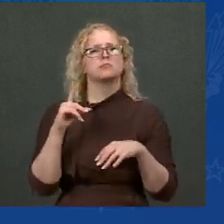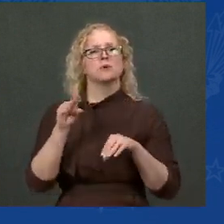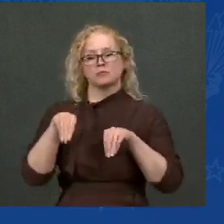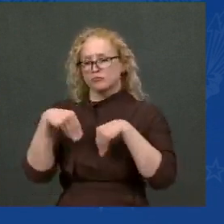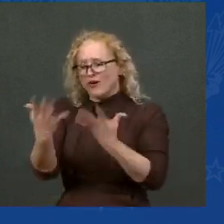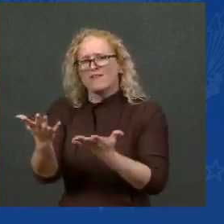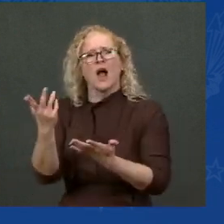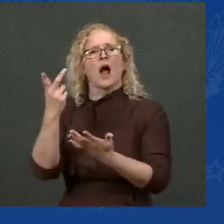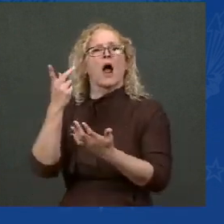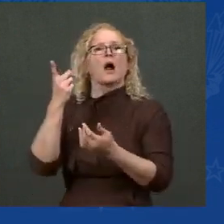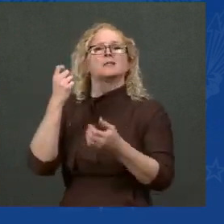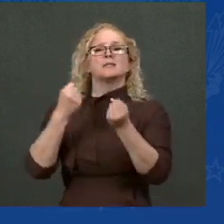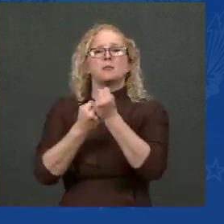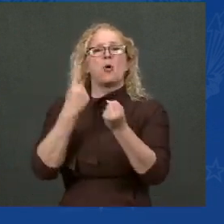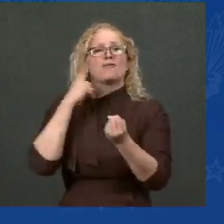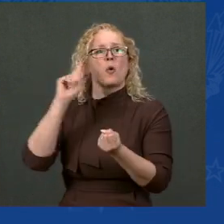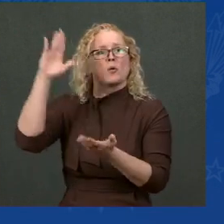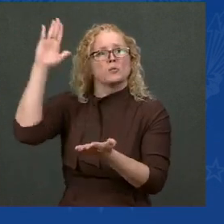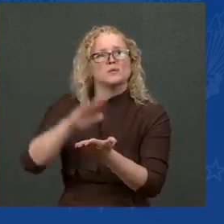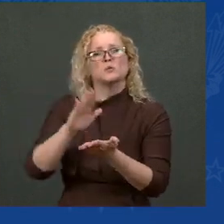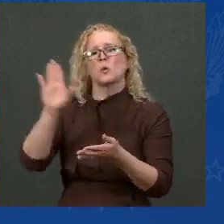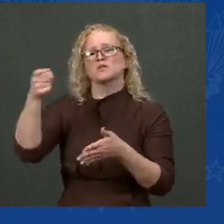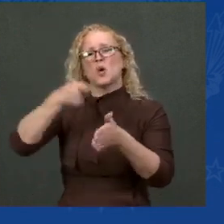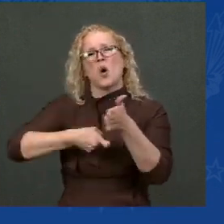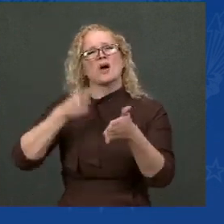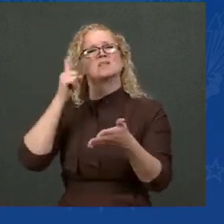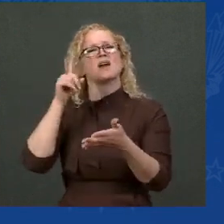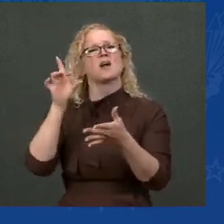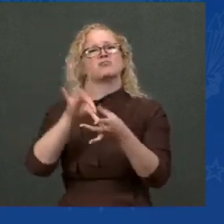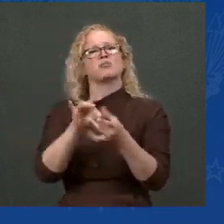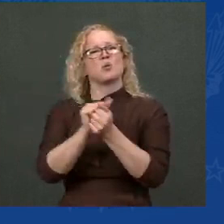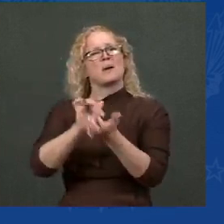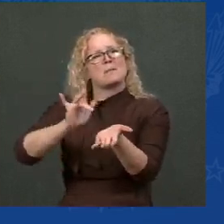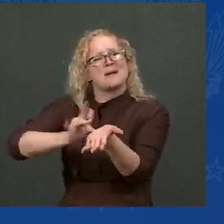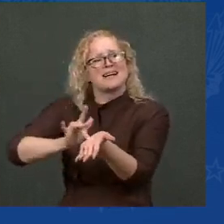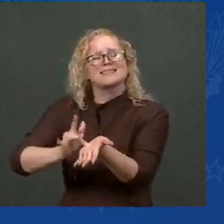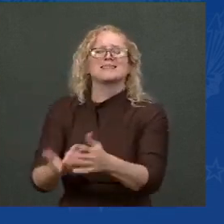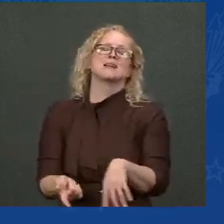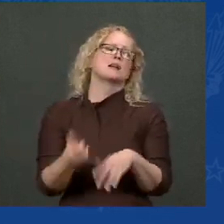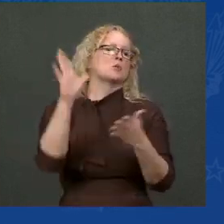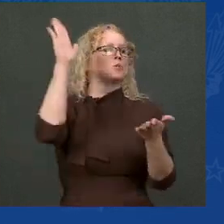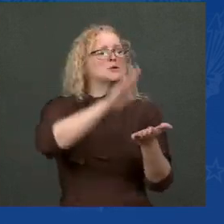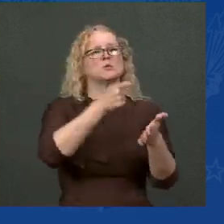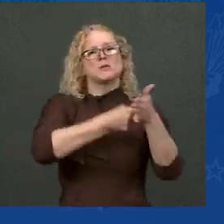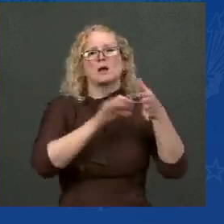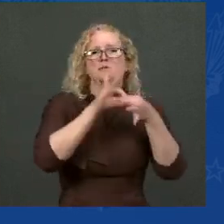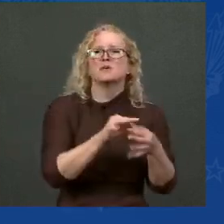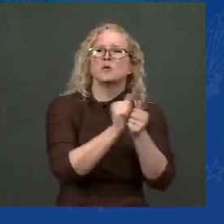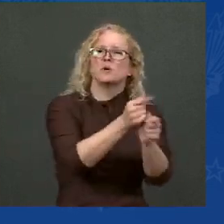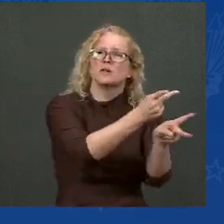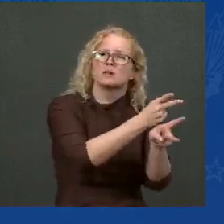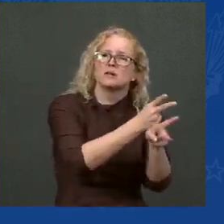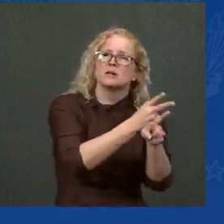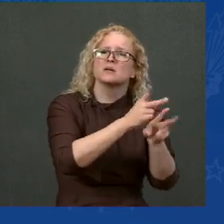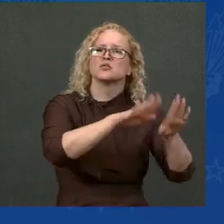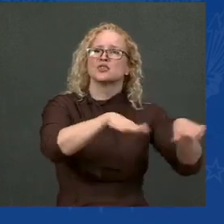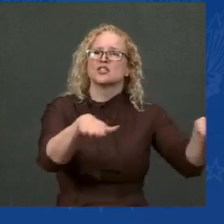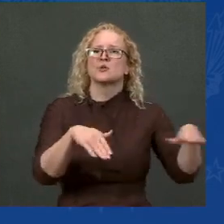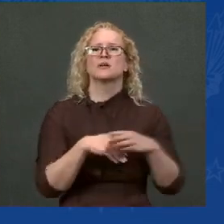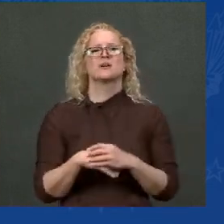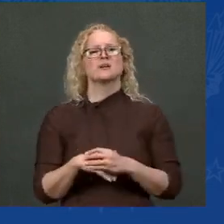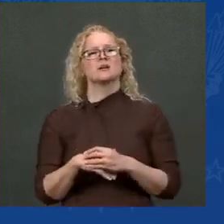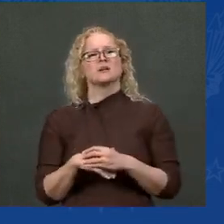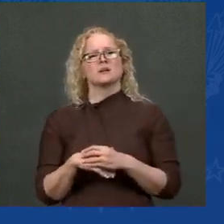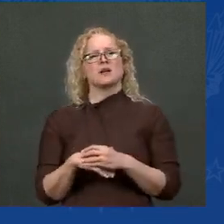get a tax cut. That's how you end some of the anxiety people are feeling about the economy. That's how we give people some